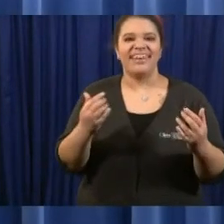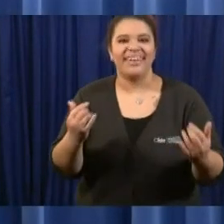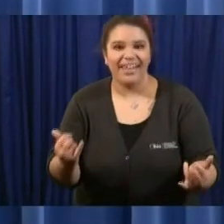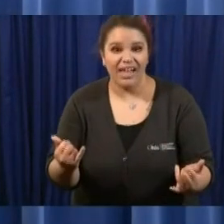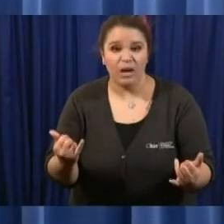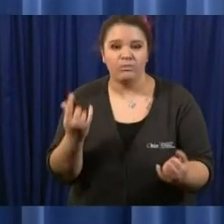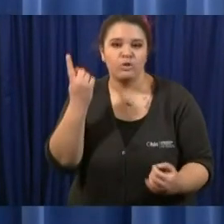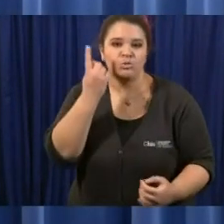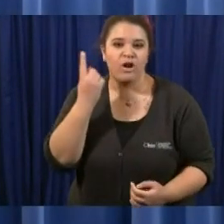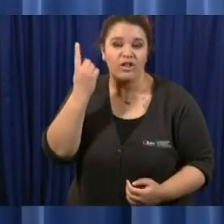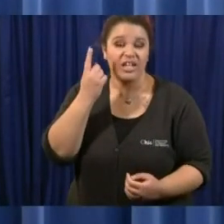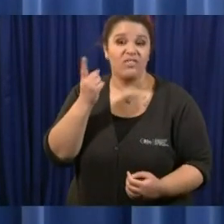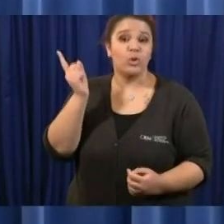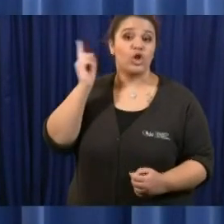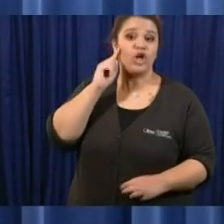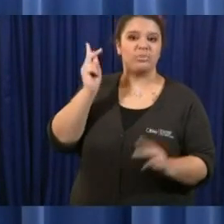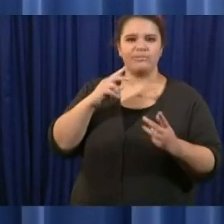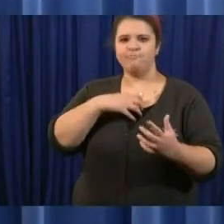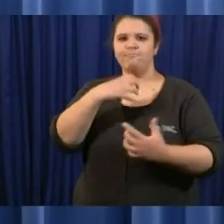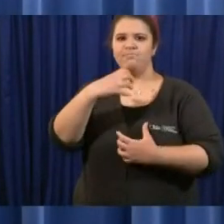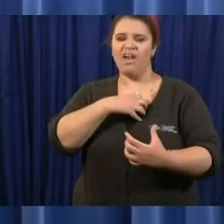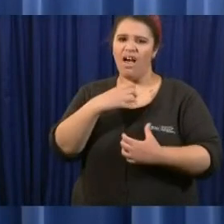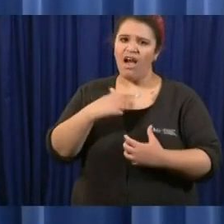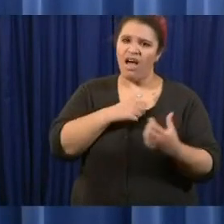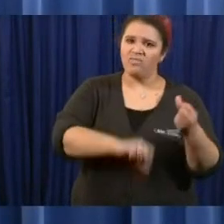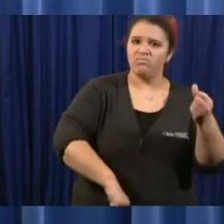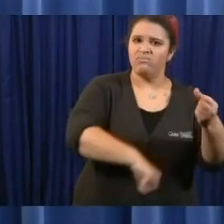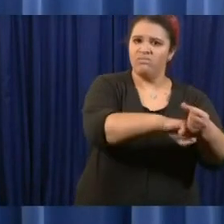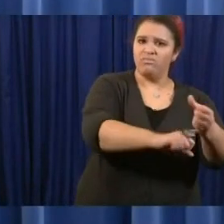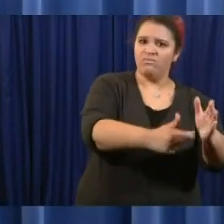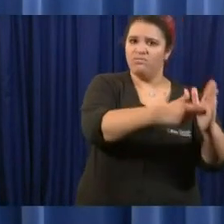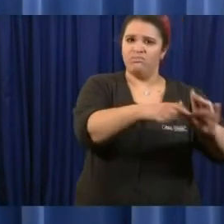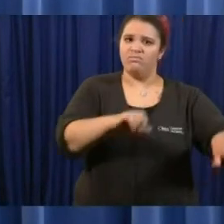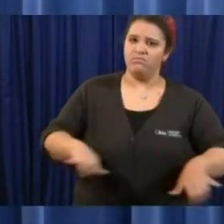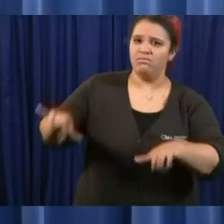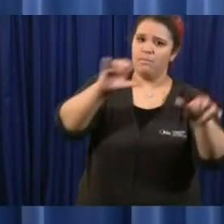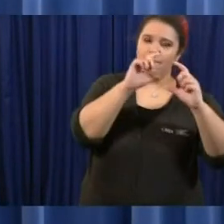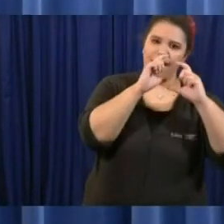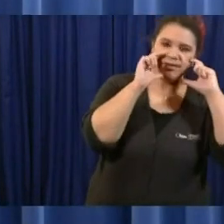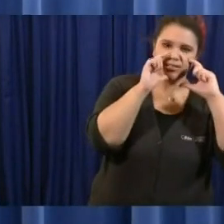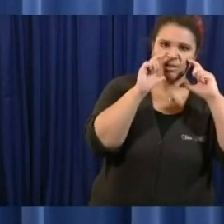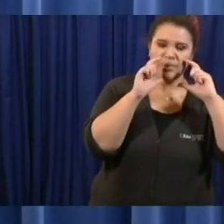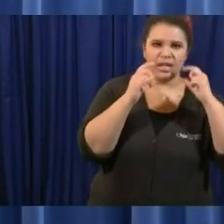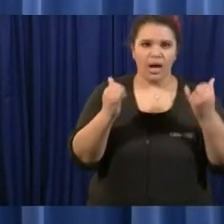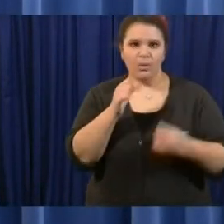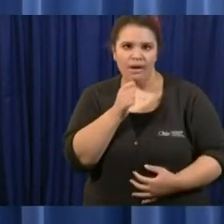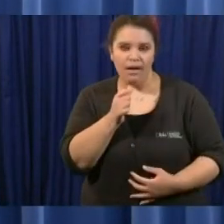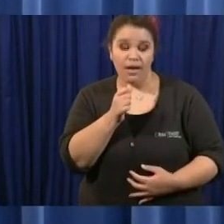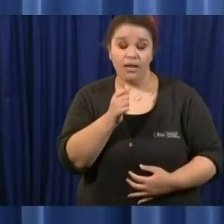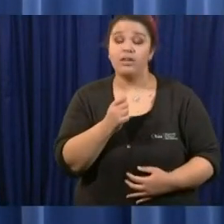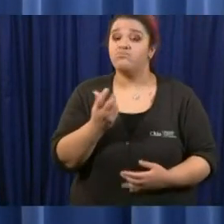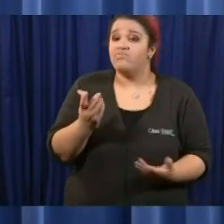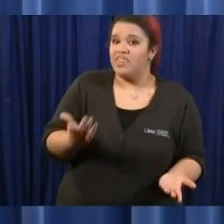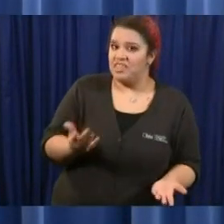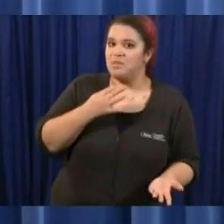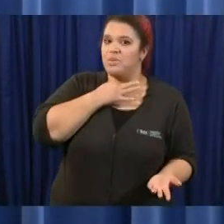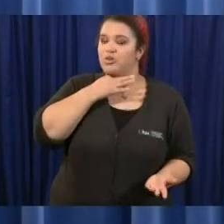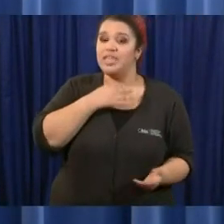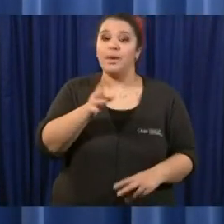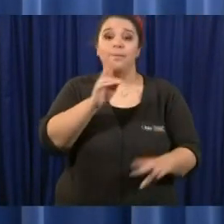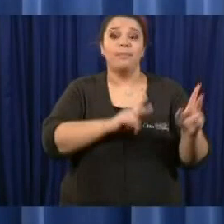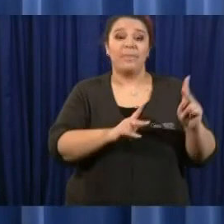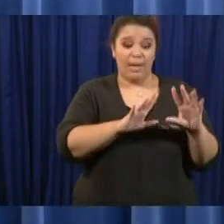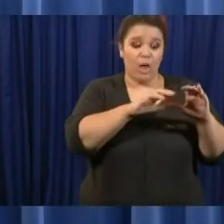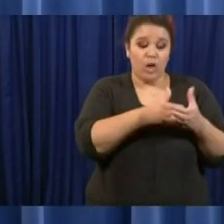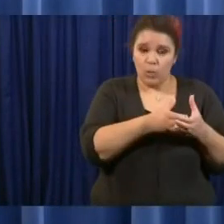of the mask mandate uh what do you tell them and does the input from the anti-mask mandate side way more than